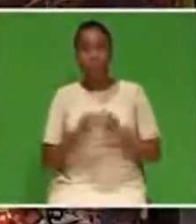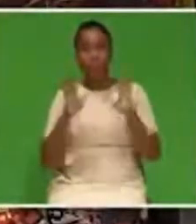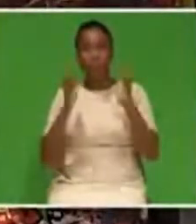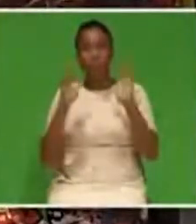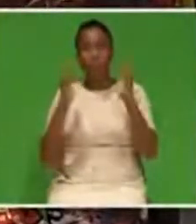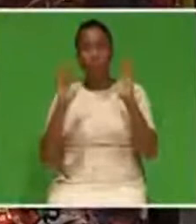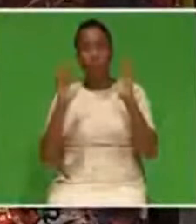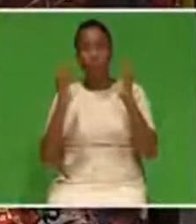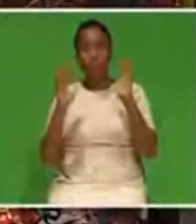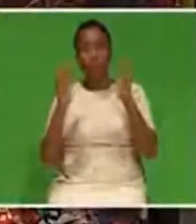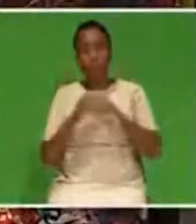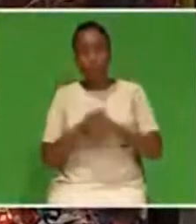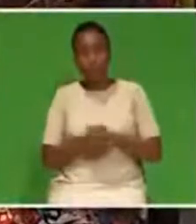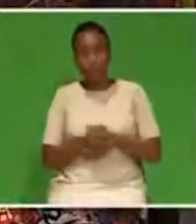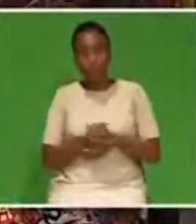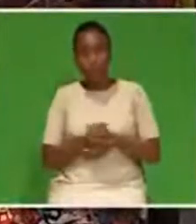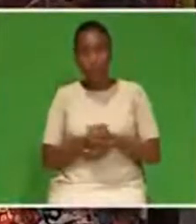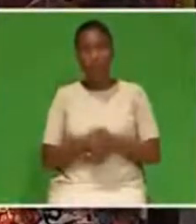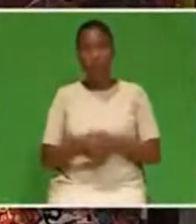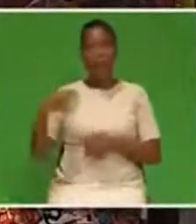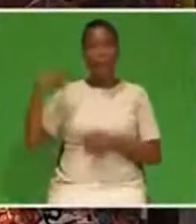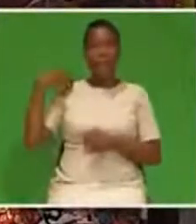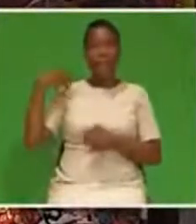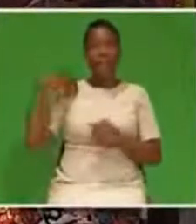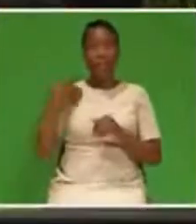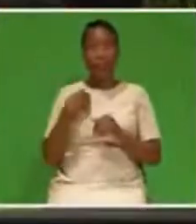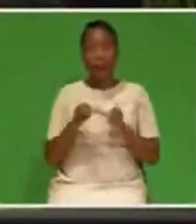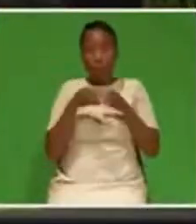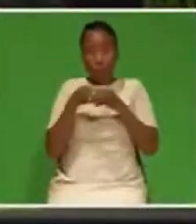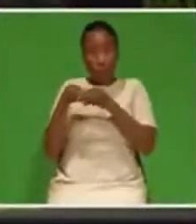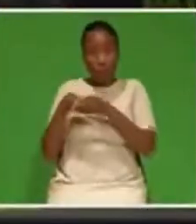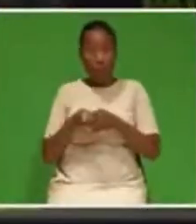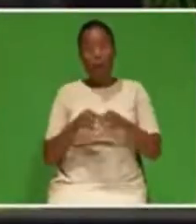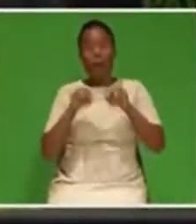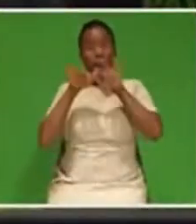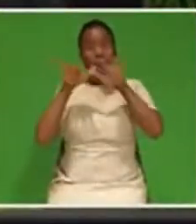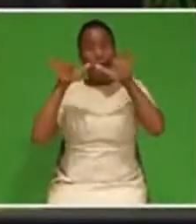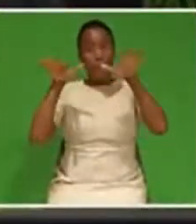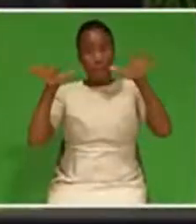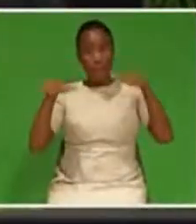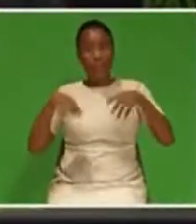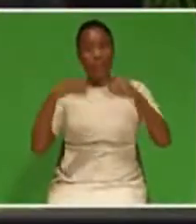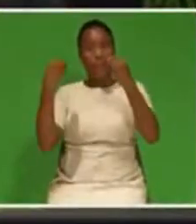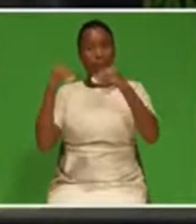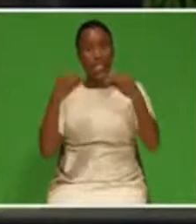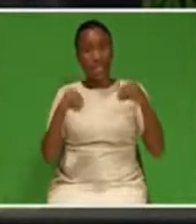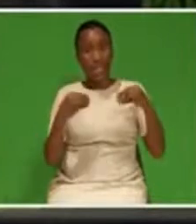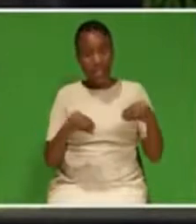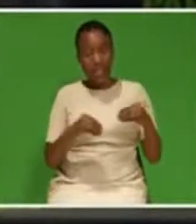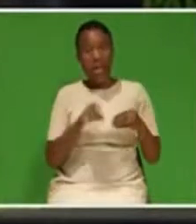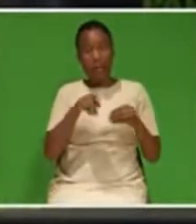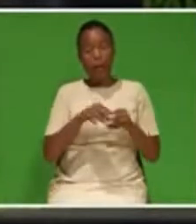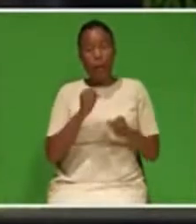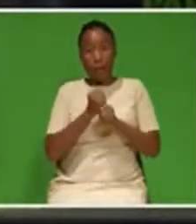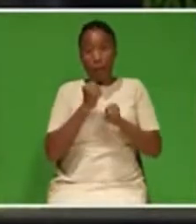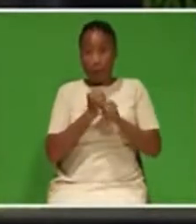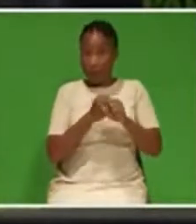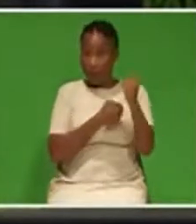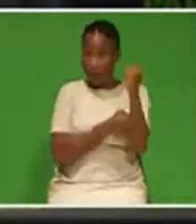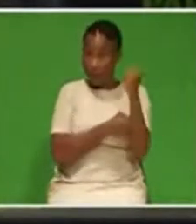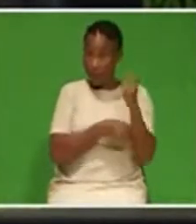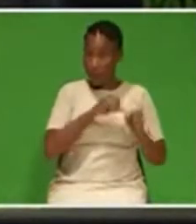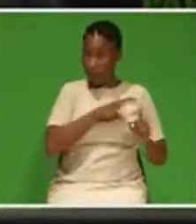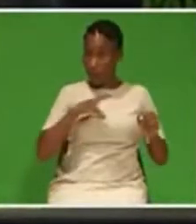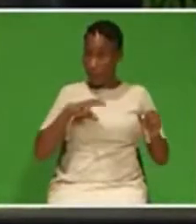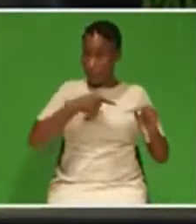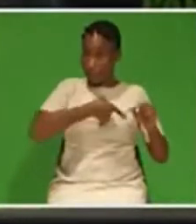And the minister of public enterprises is executing the recommendations of the Presidential Review Commission as well as